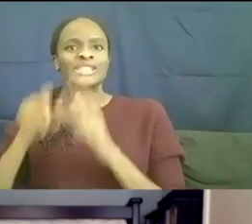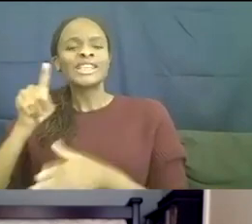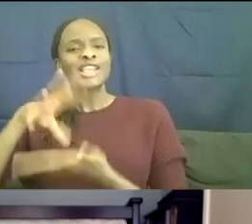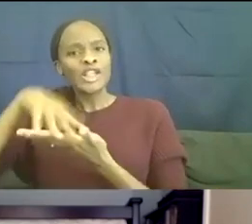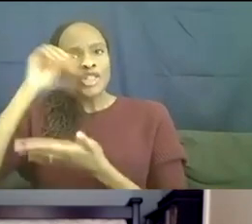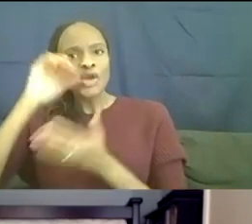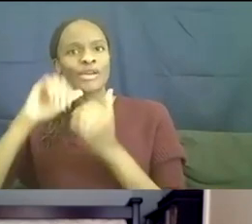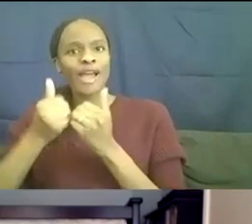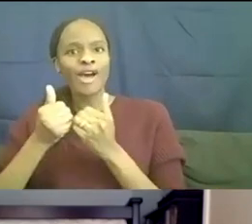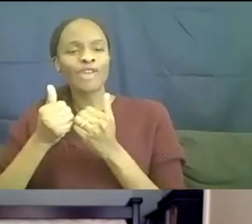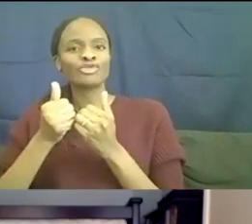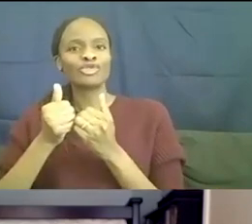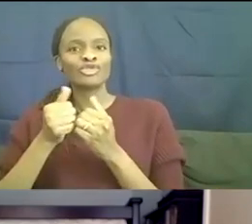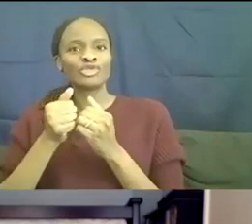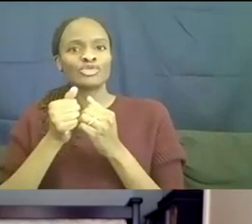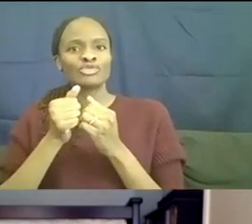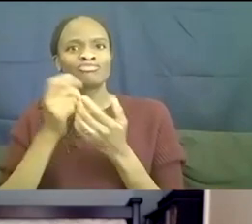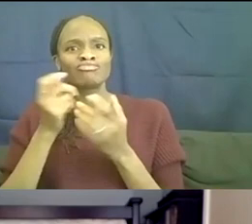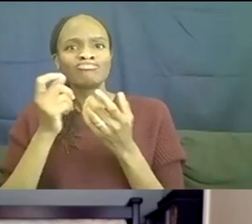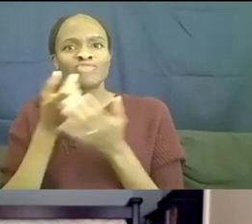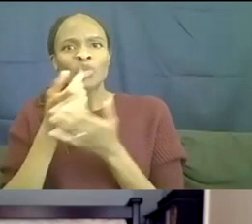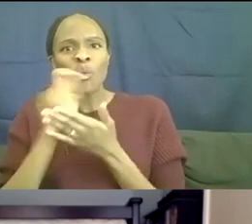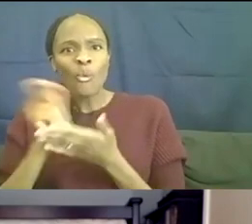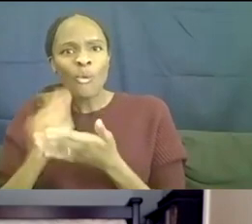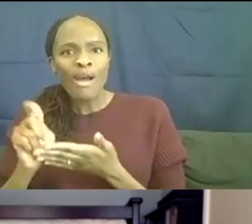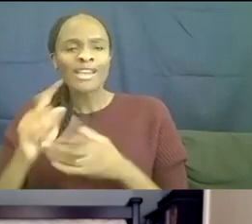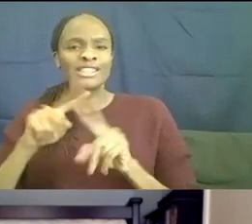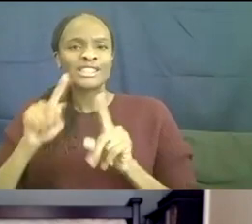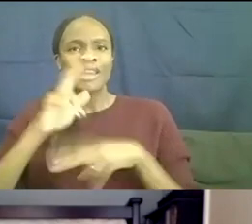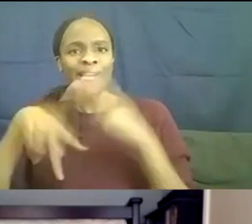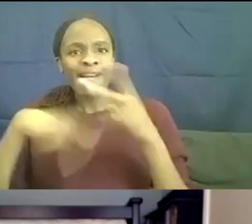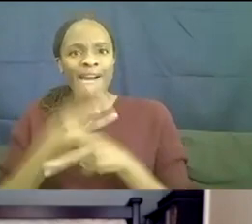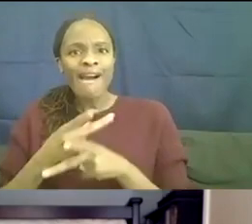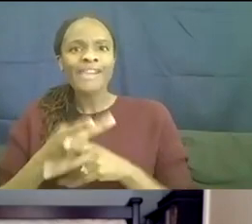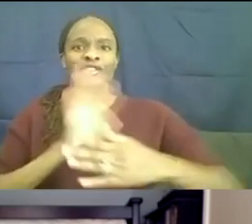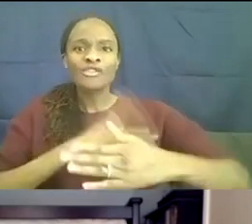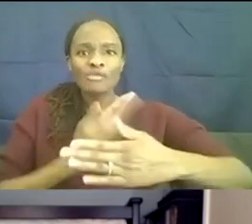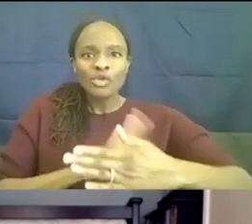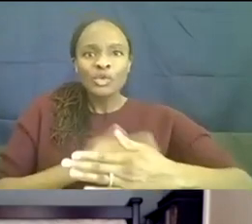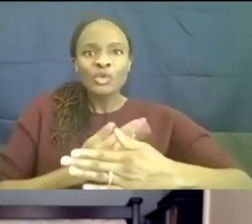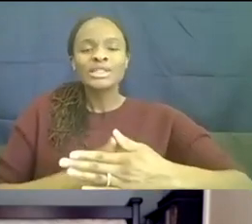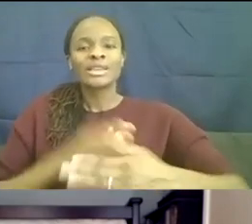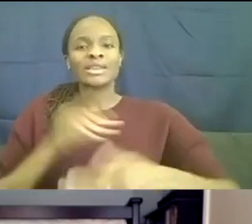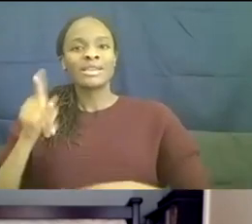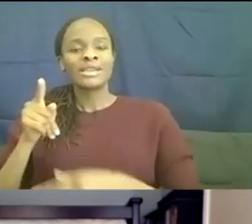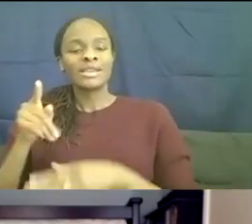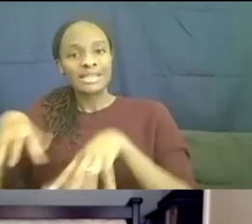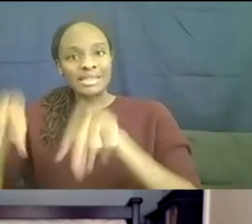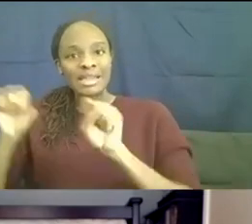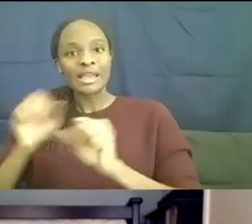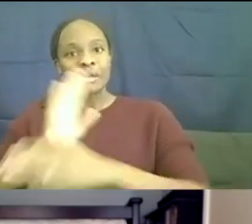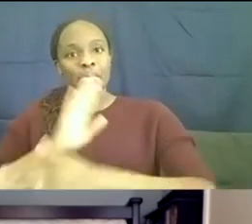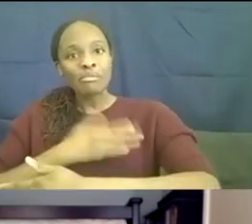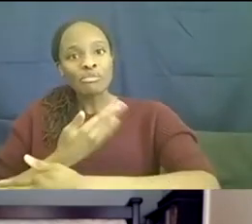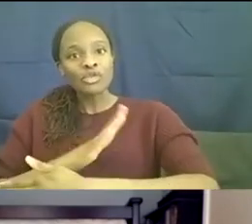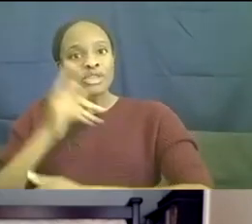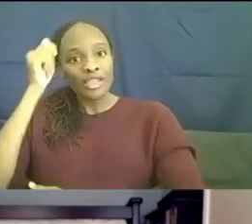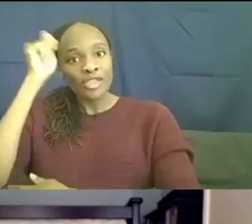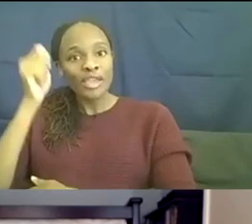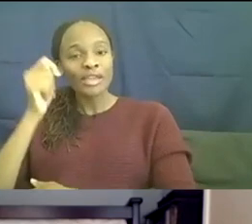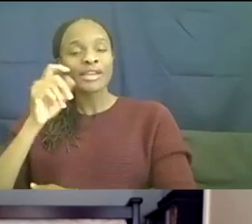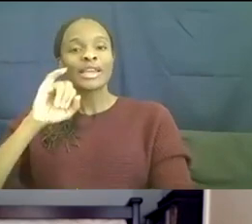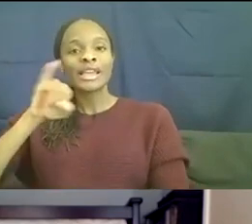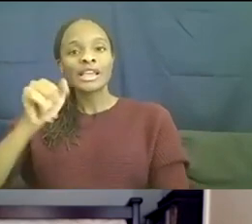different clefts. learned how to write different kinds of music. He's taken music theory. He's taken jazz music theory.